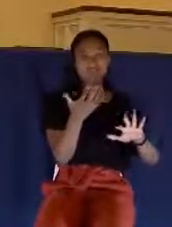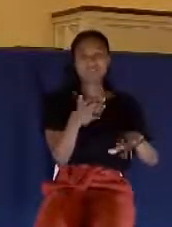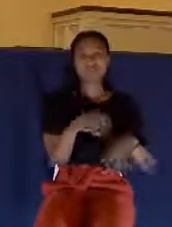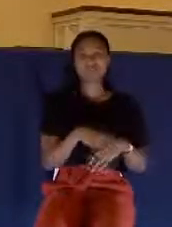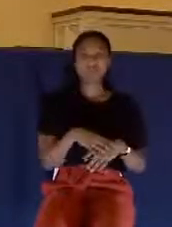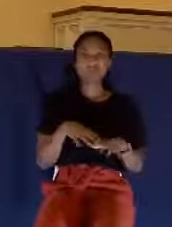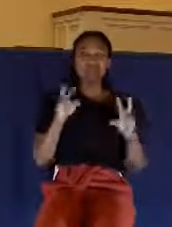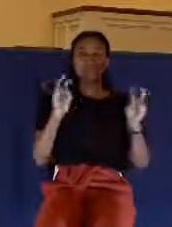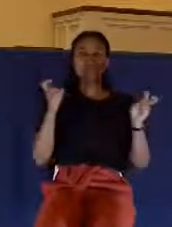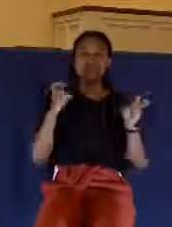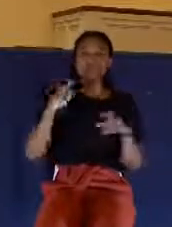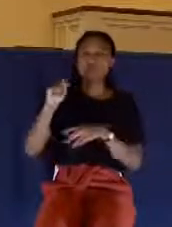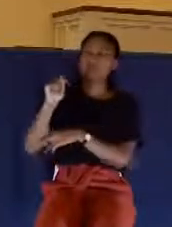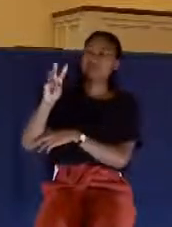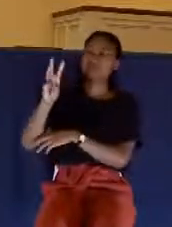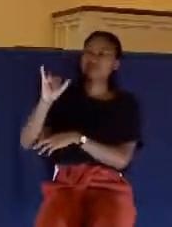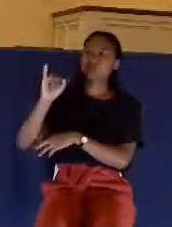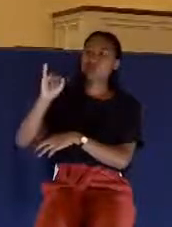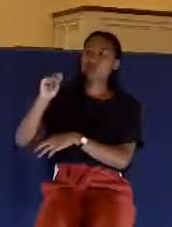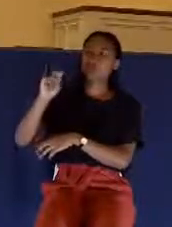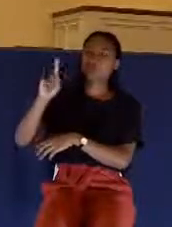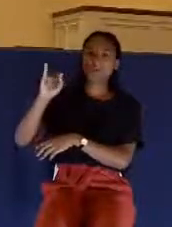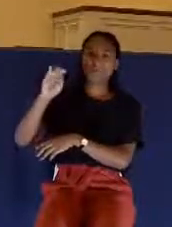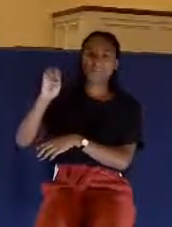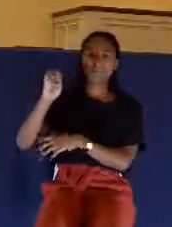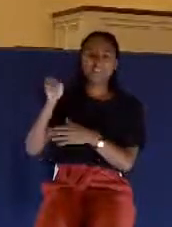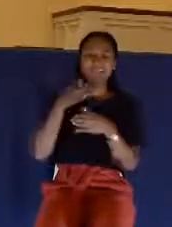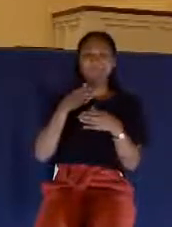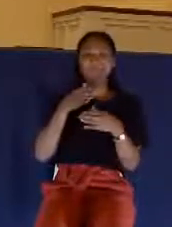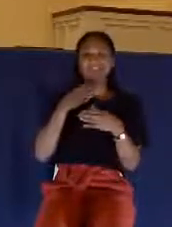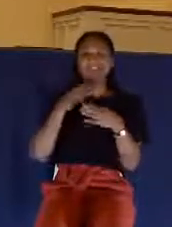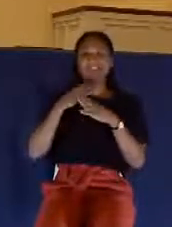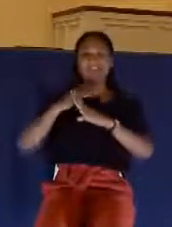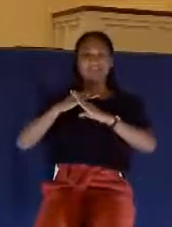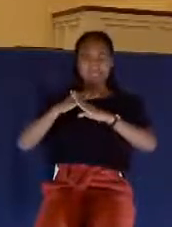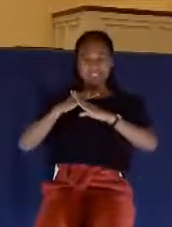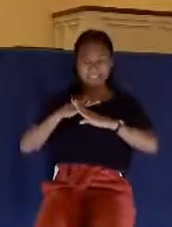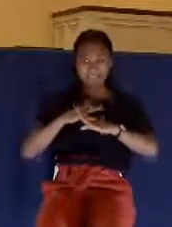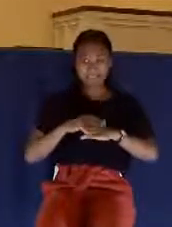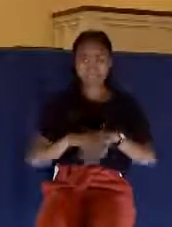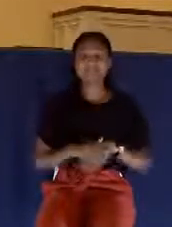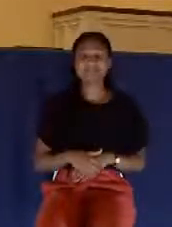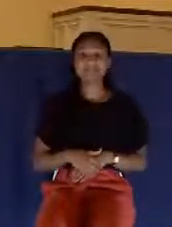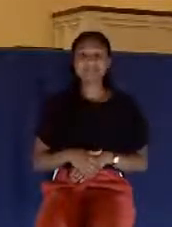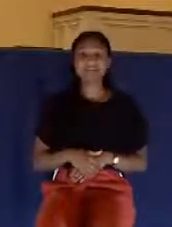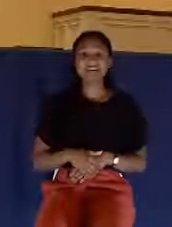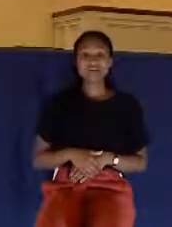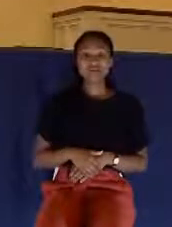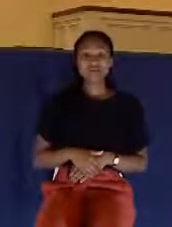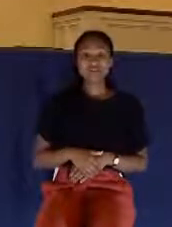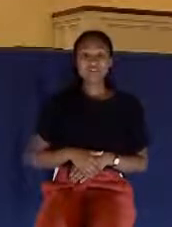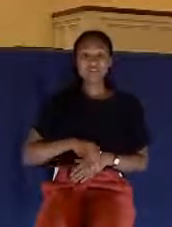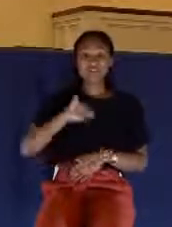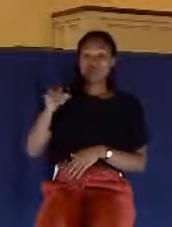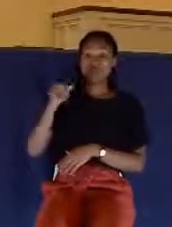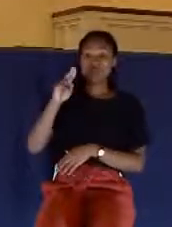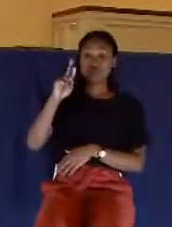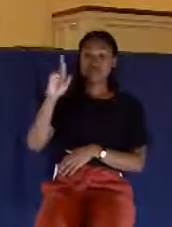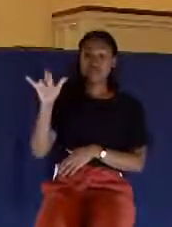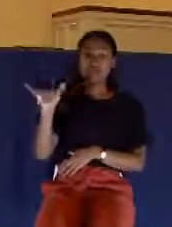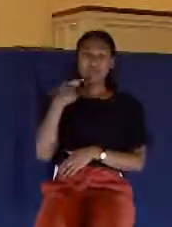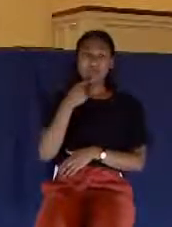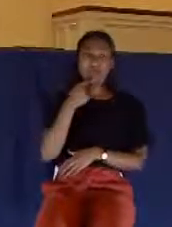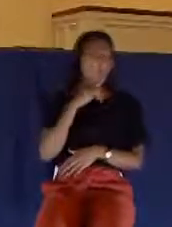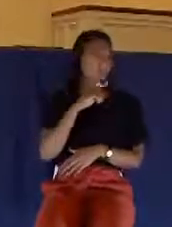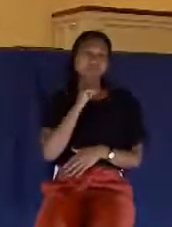A lenient jury brought a verdict of involuntary manslaughter rather than murder.